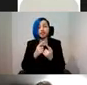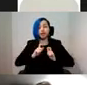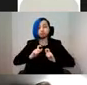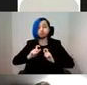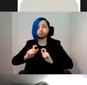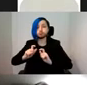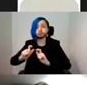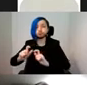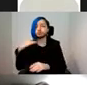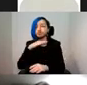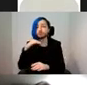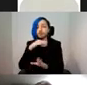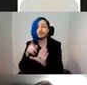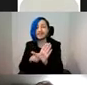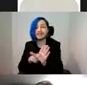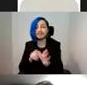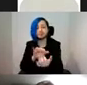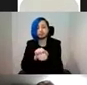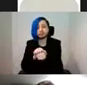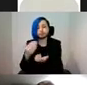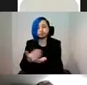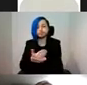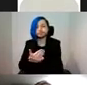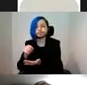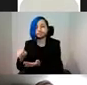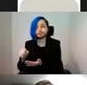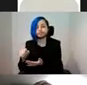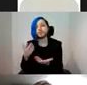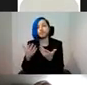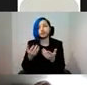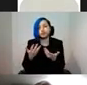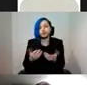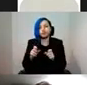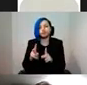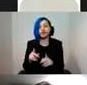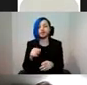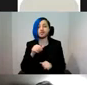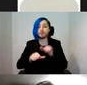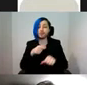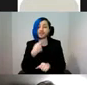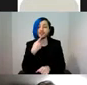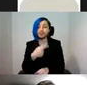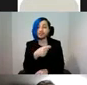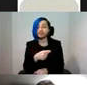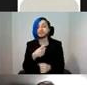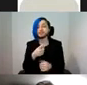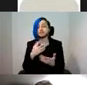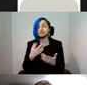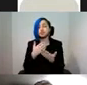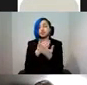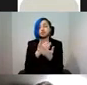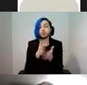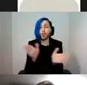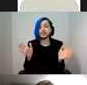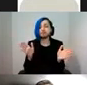of years as a preservation medium. And the program that he suggested was one of a widespread